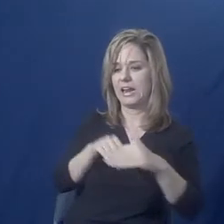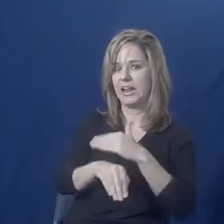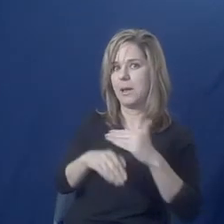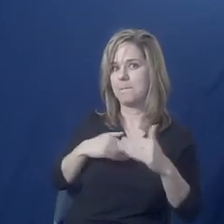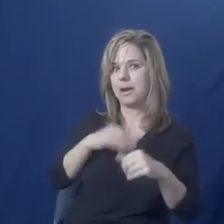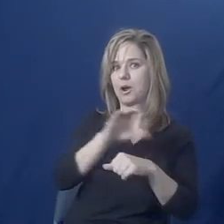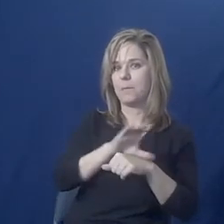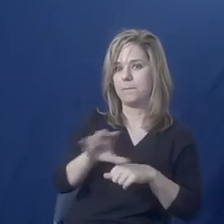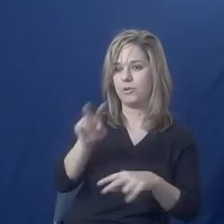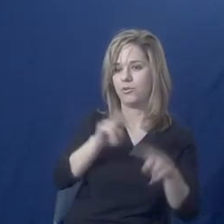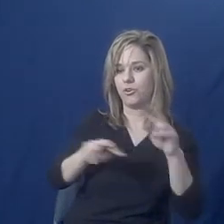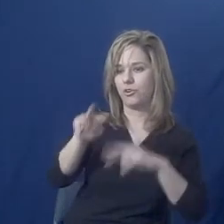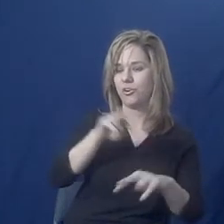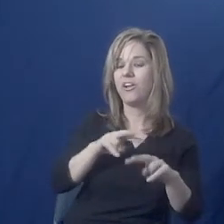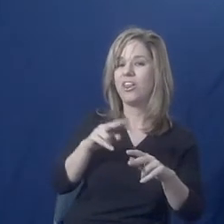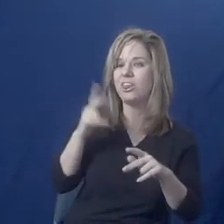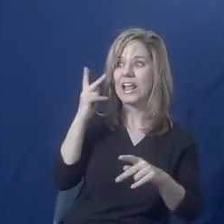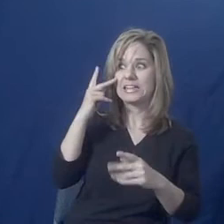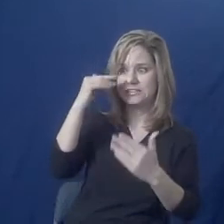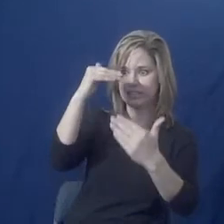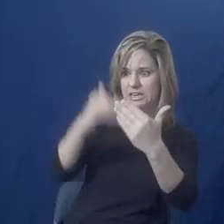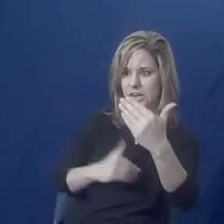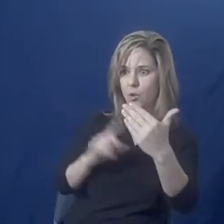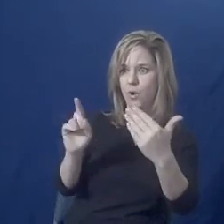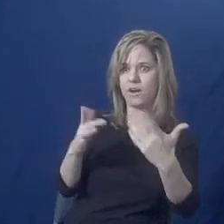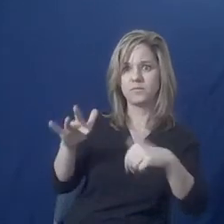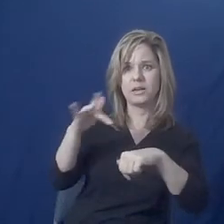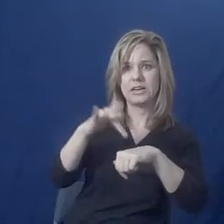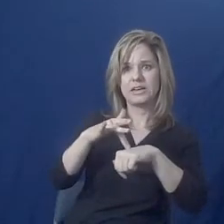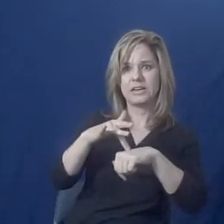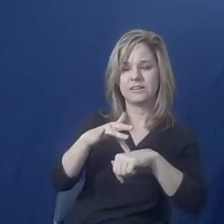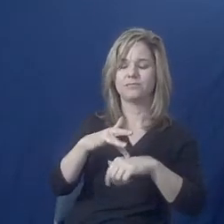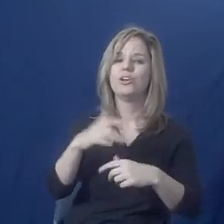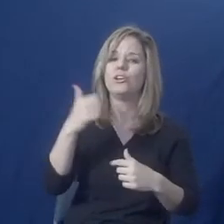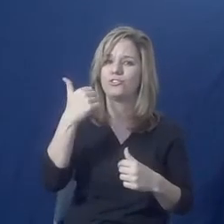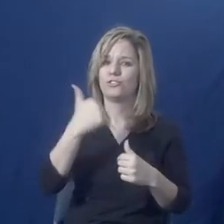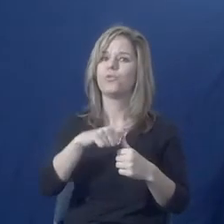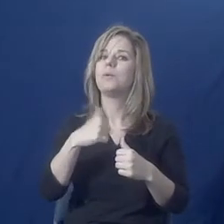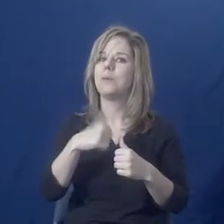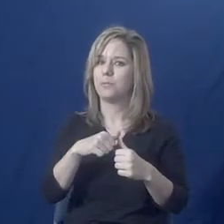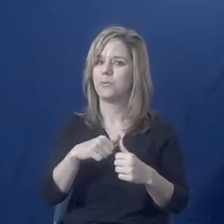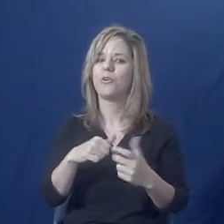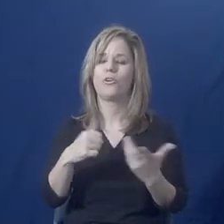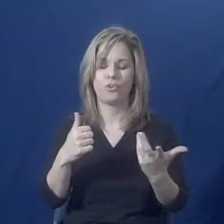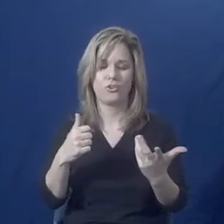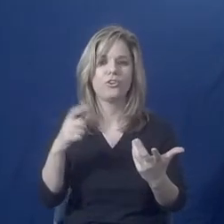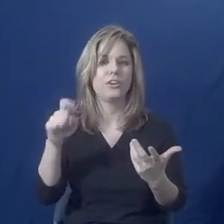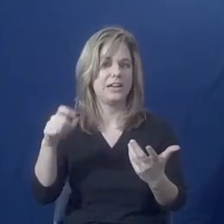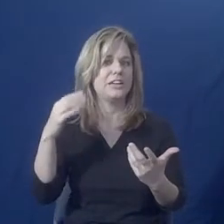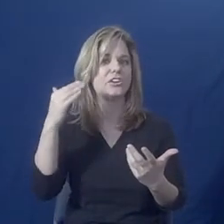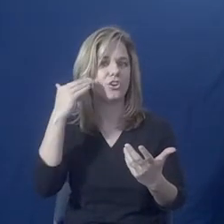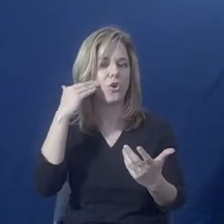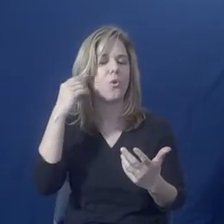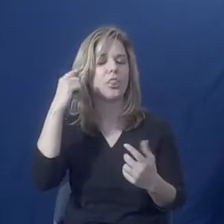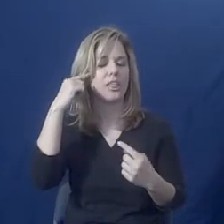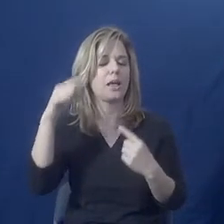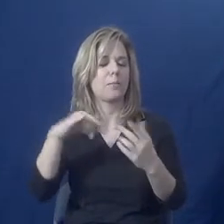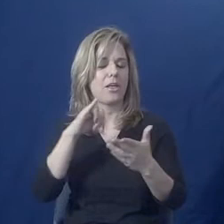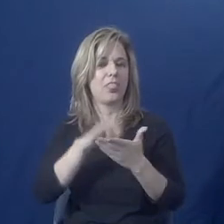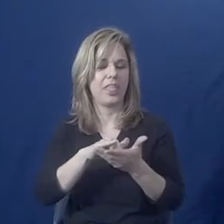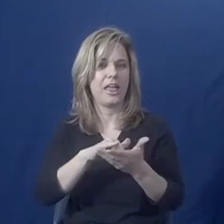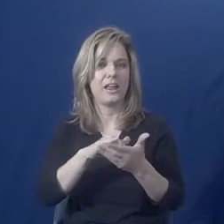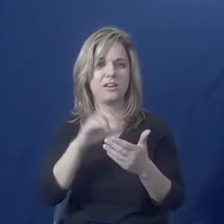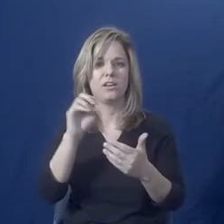things like that have online access, you know, all sorts of, you know, how do the